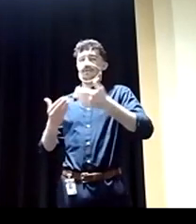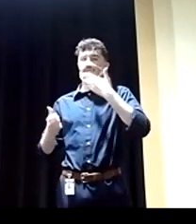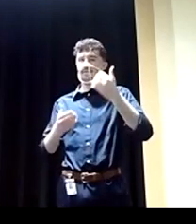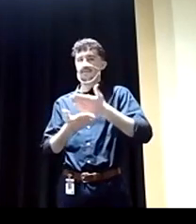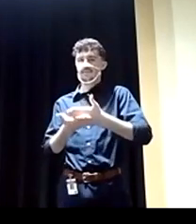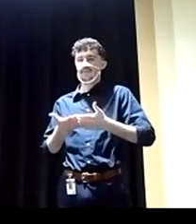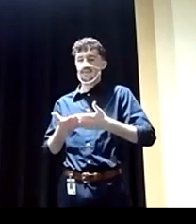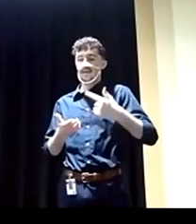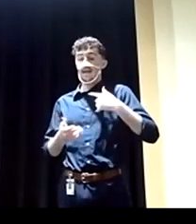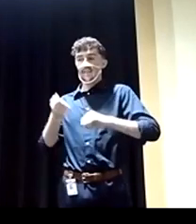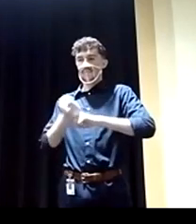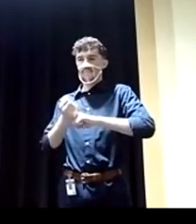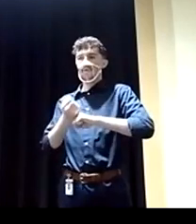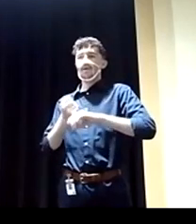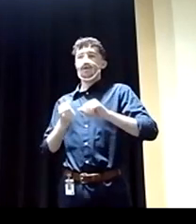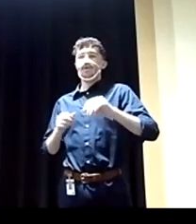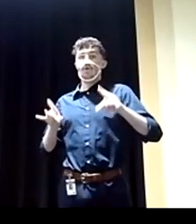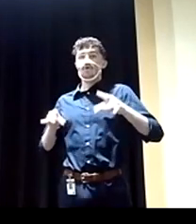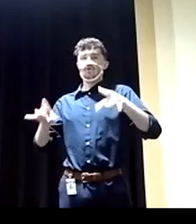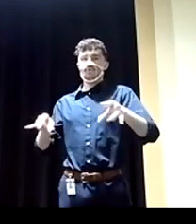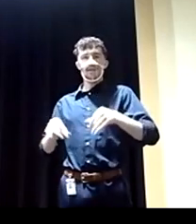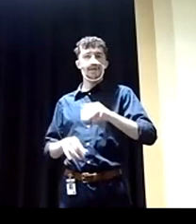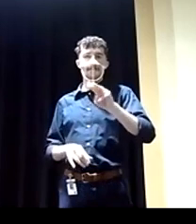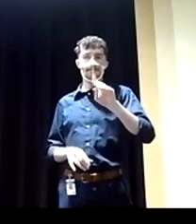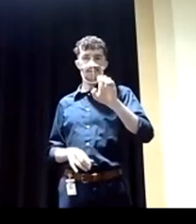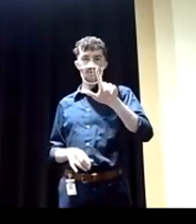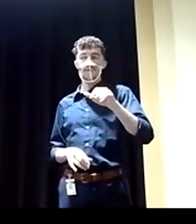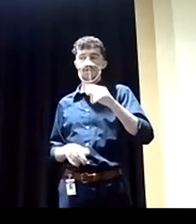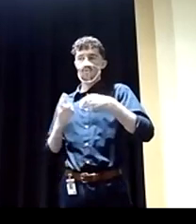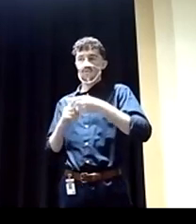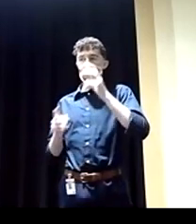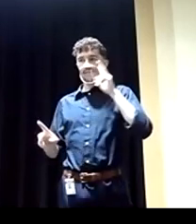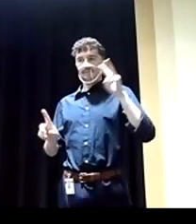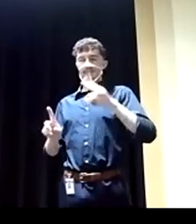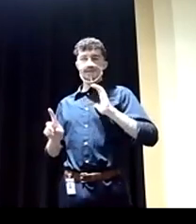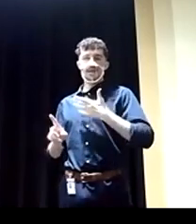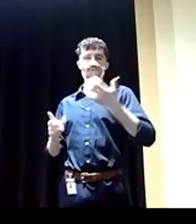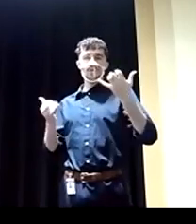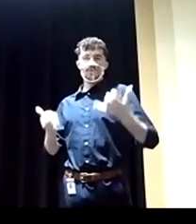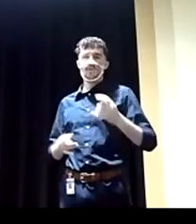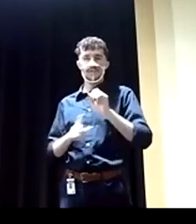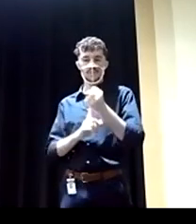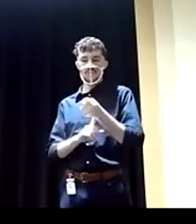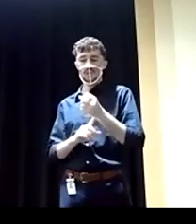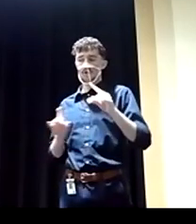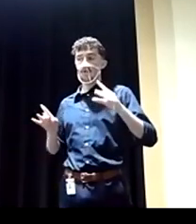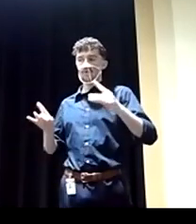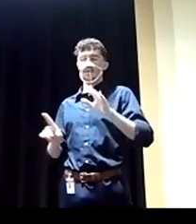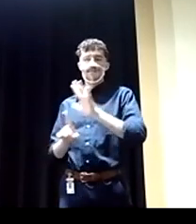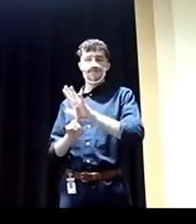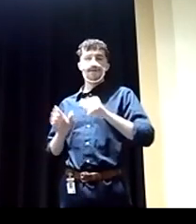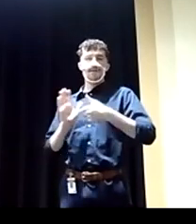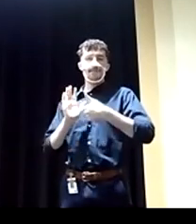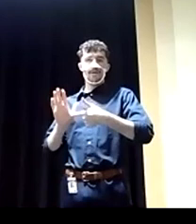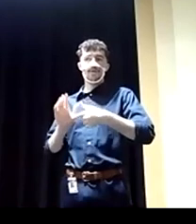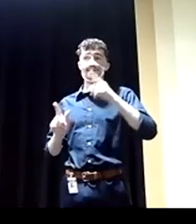the Australian model. When you compare our current situation, which, and what is the Australian model? The Australian model is a public